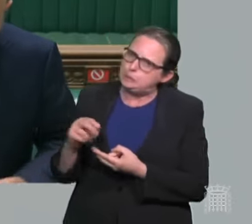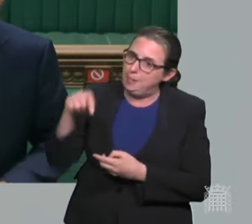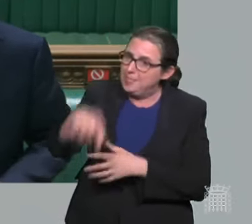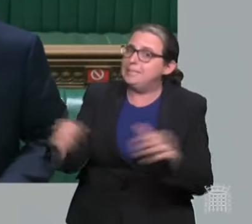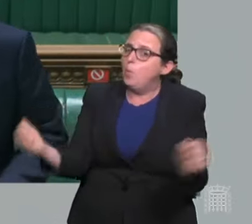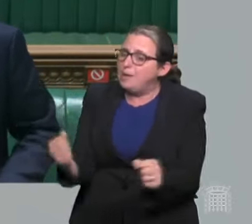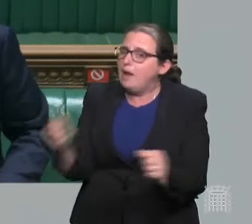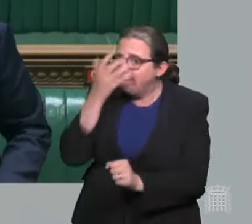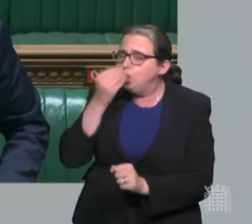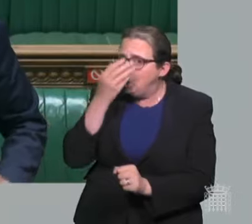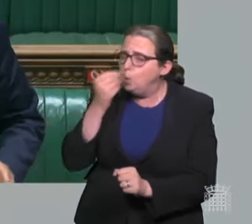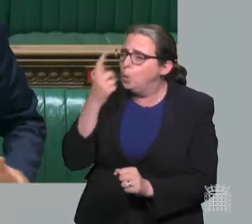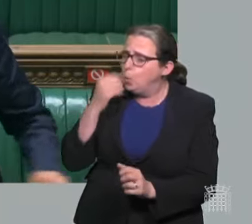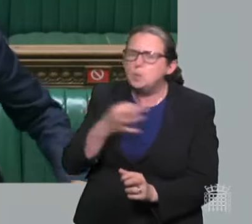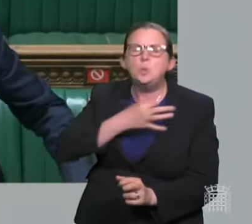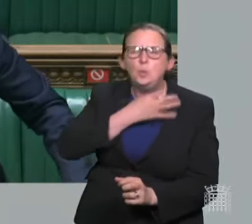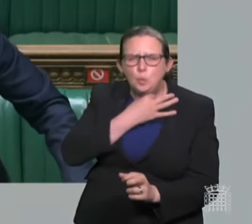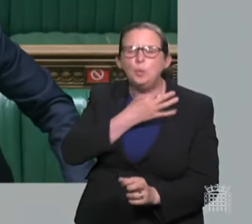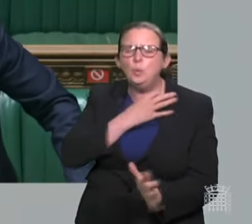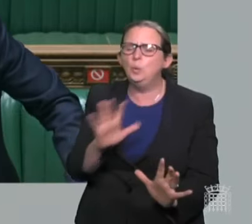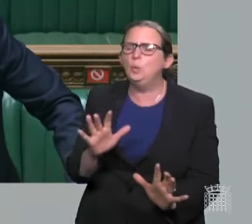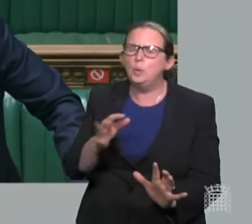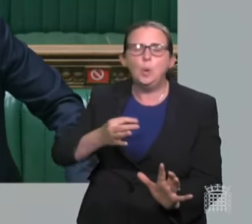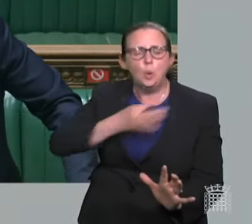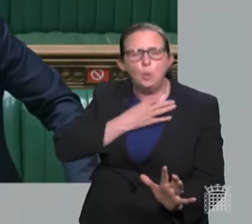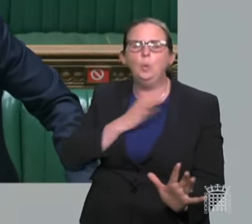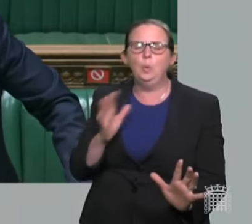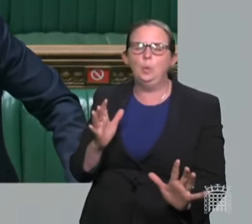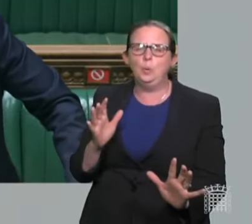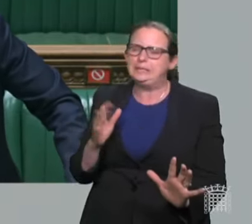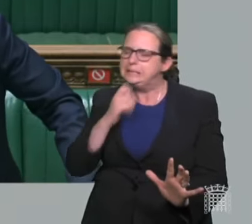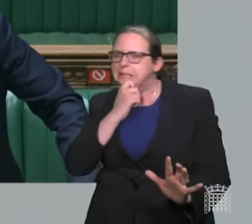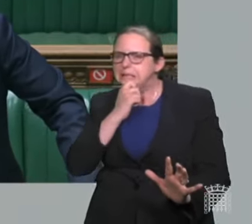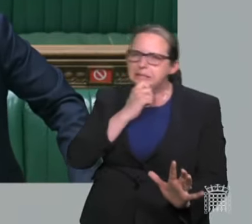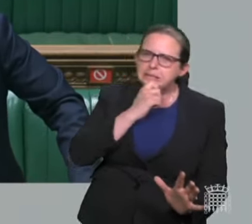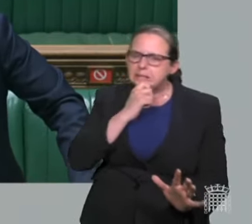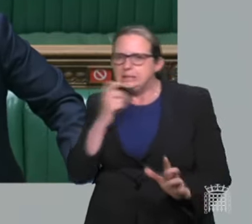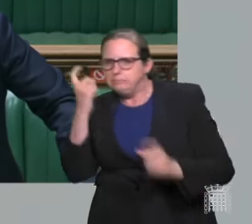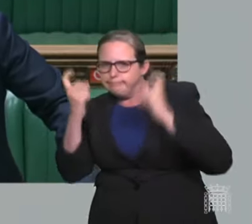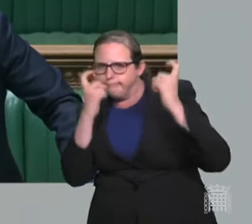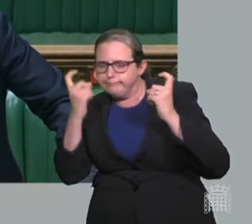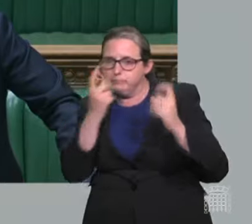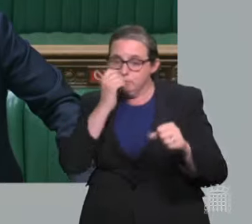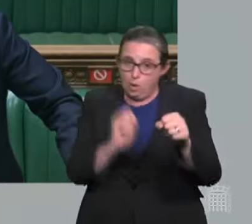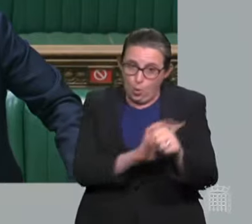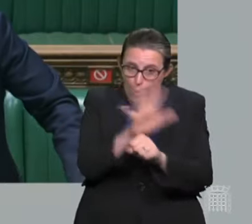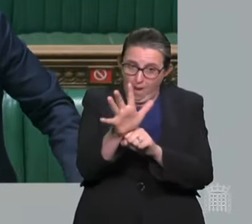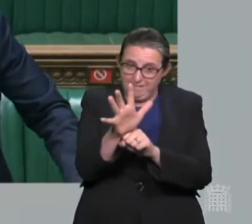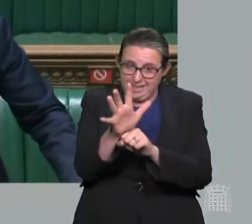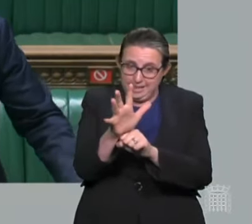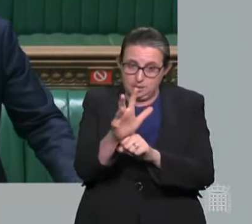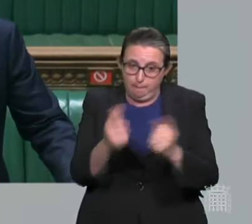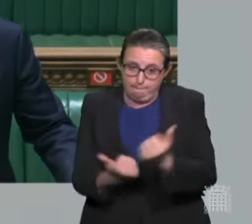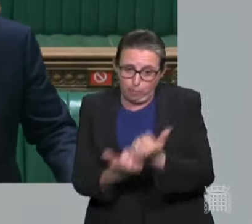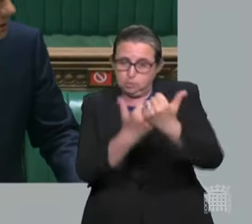more important than ever. And we're currently looking at whether we can give people the COVID-19 booster shot and the flu gel at the same time.